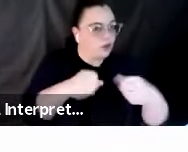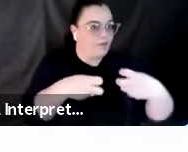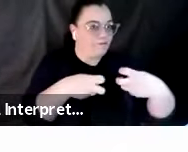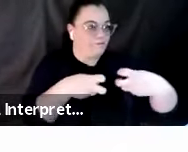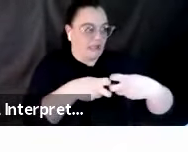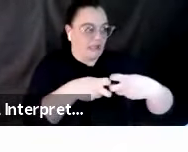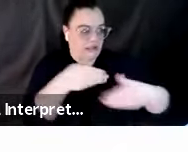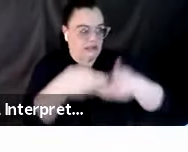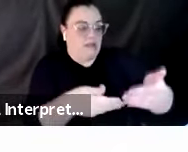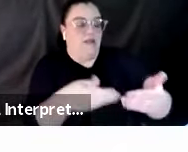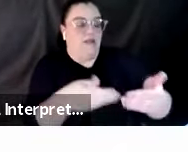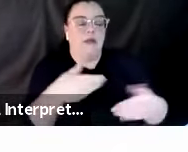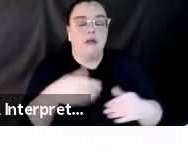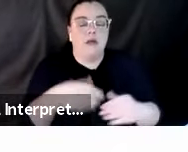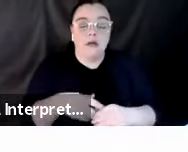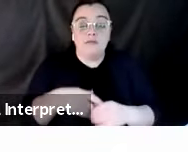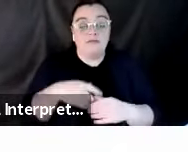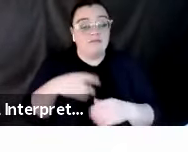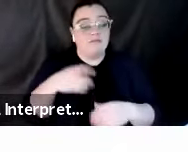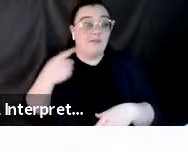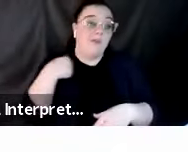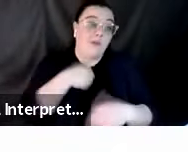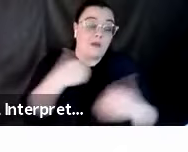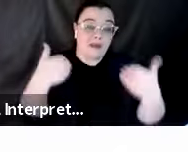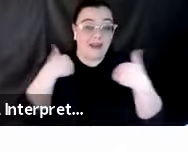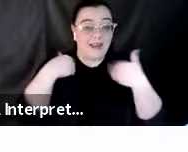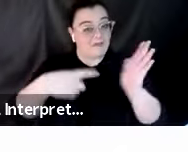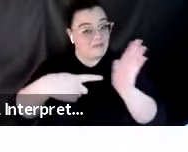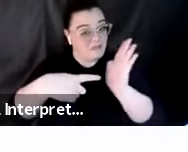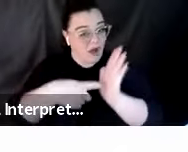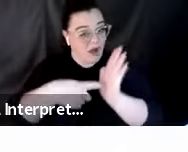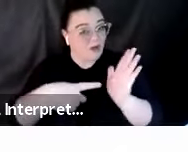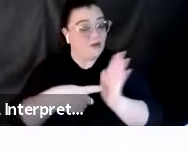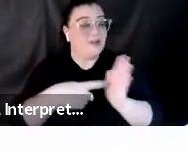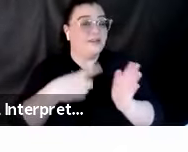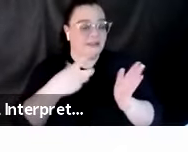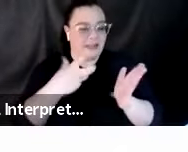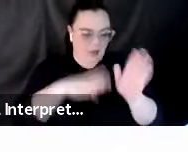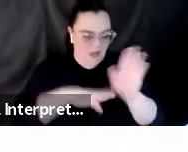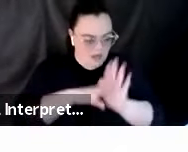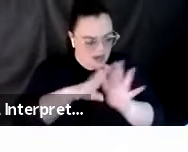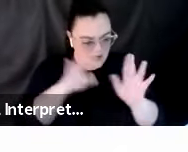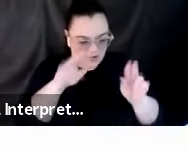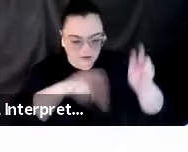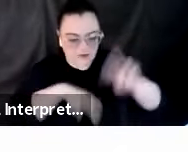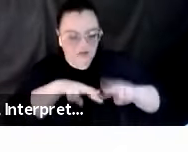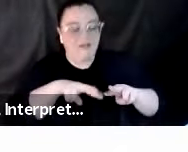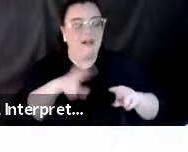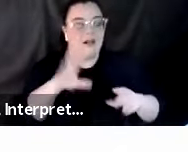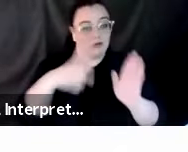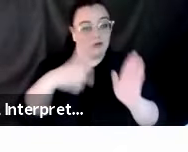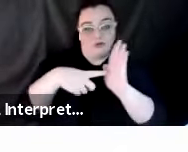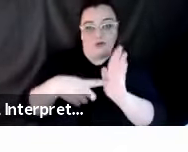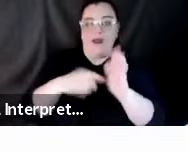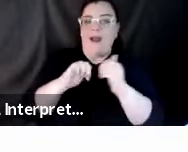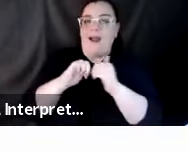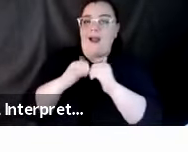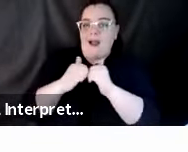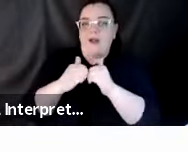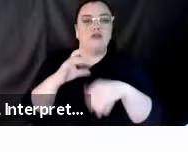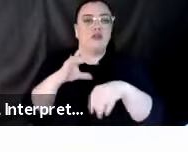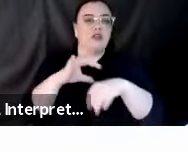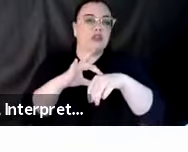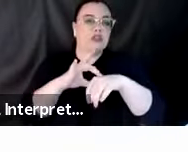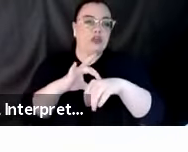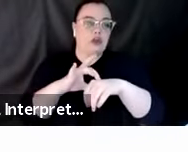on. And, uh, have, uh, models that, that, uh, show us, uh, how the, the earth deforms because it's a